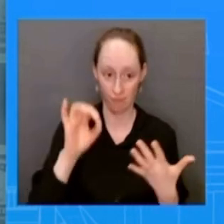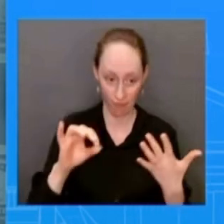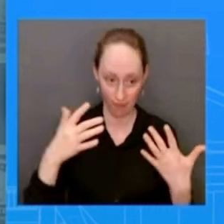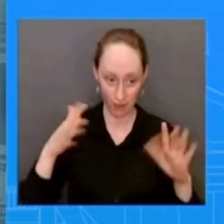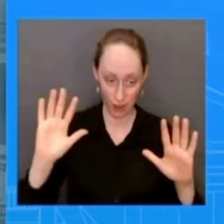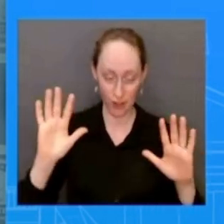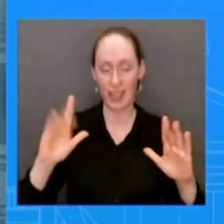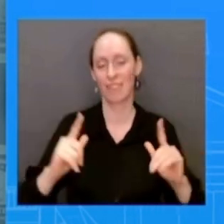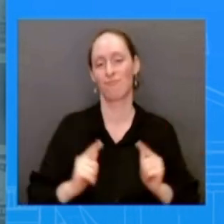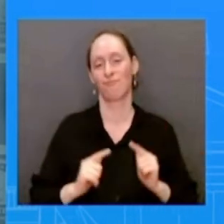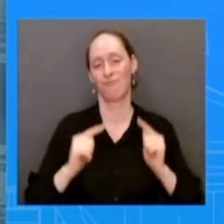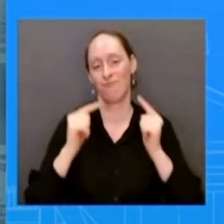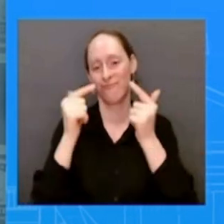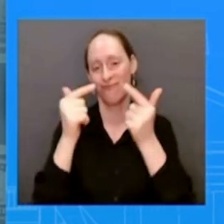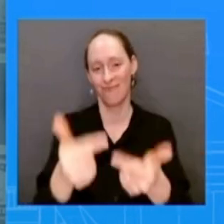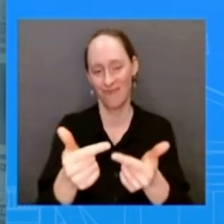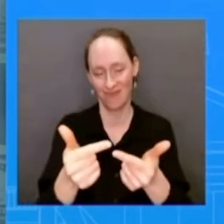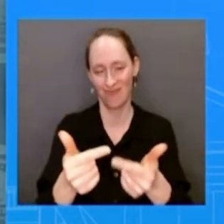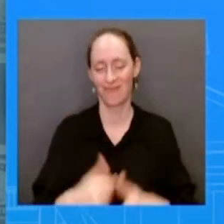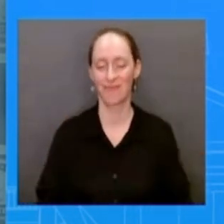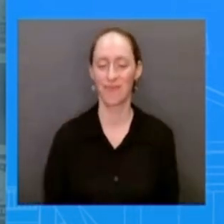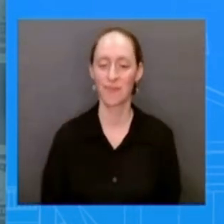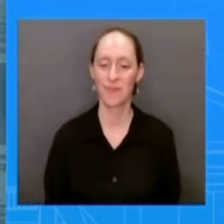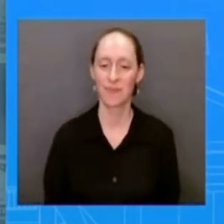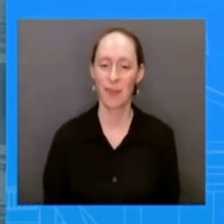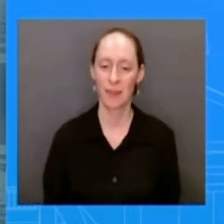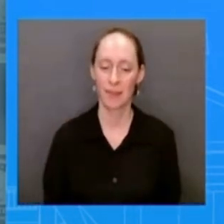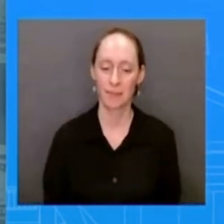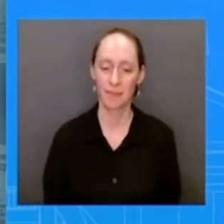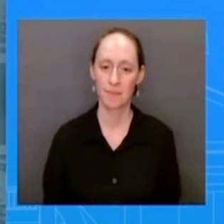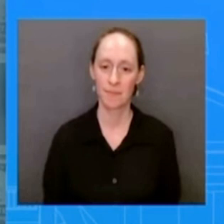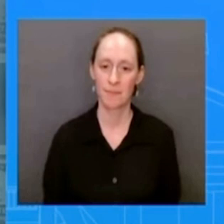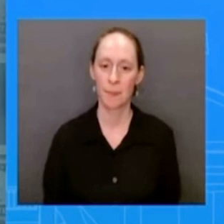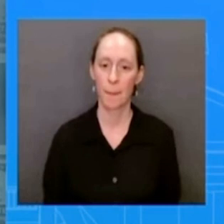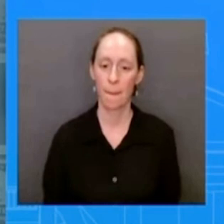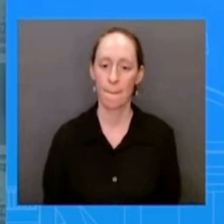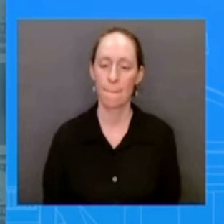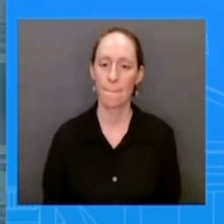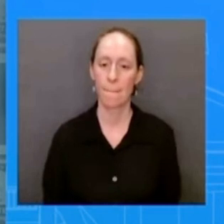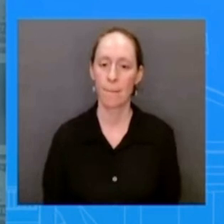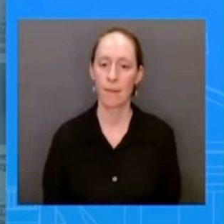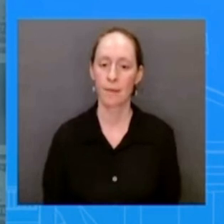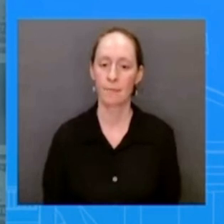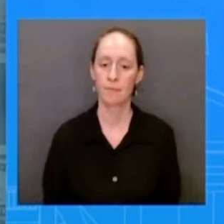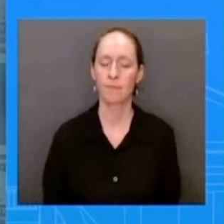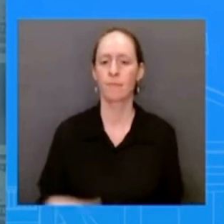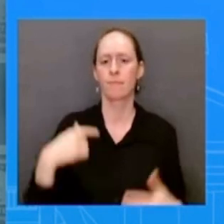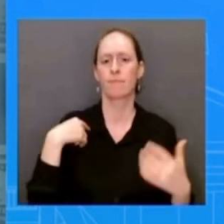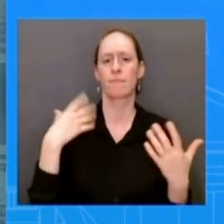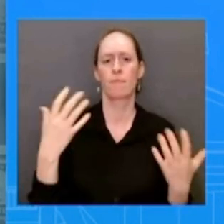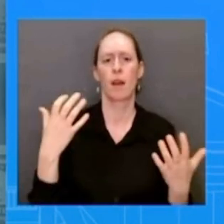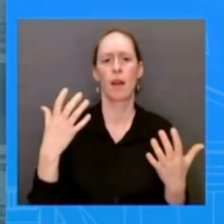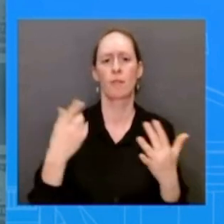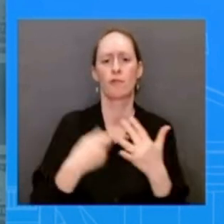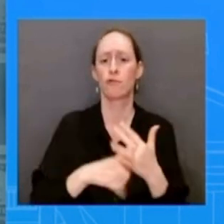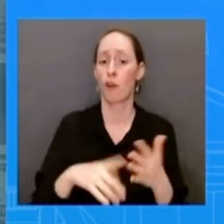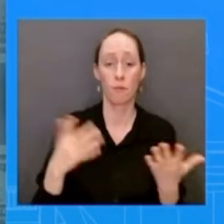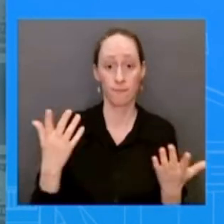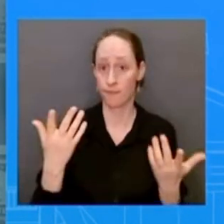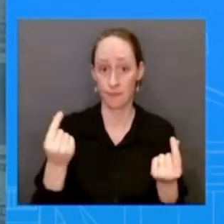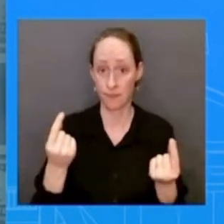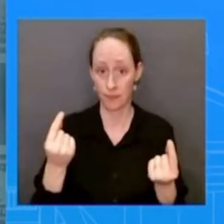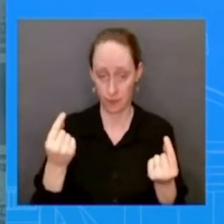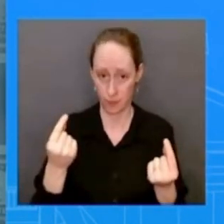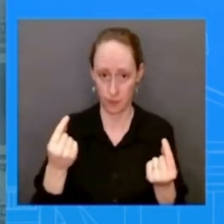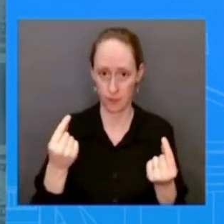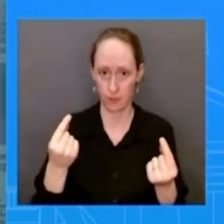i wanted to start today by addressing the announcement by mexican officials regarding the status of the four americans attacked in